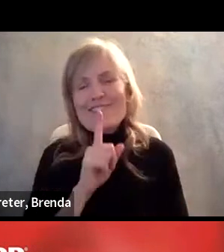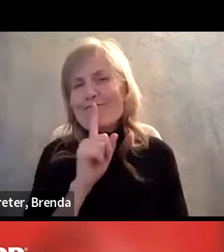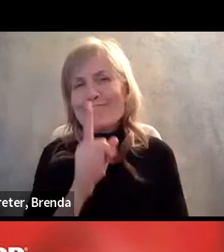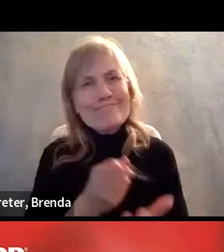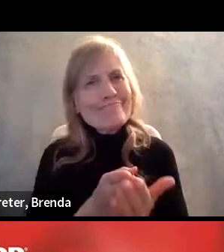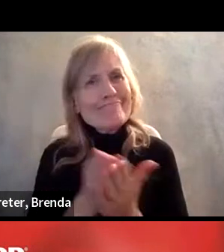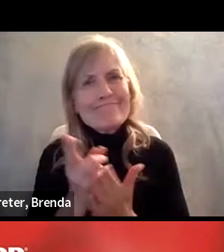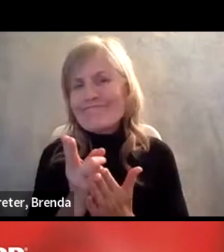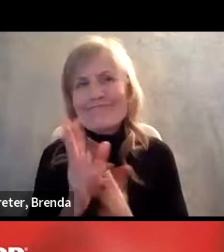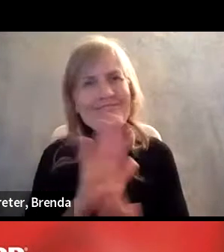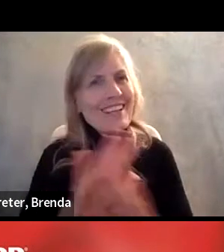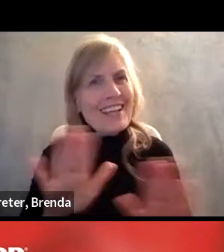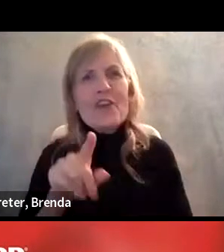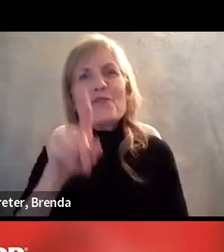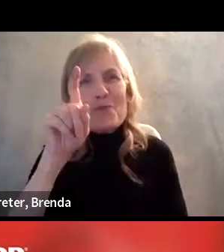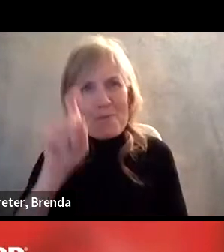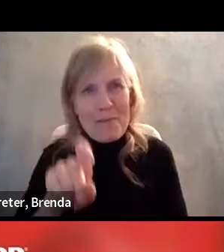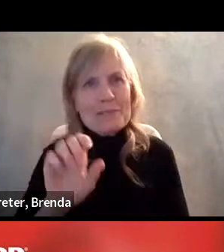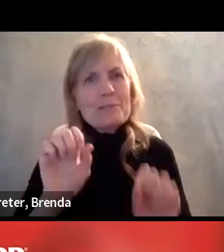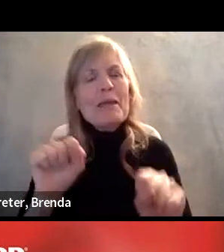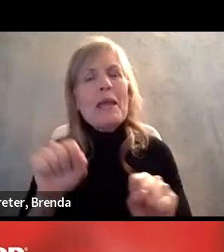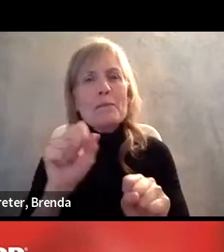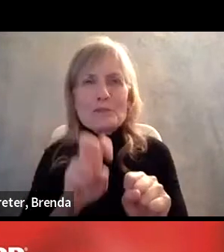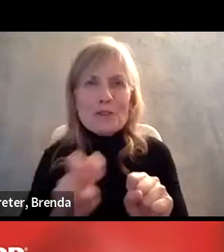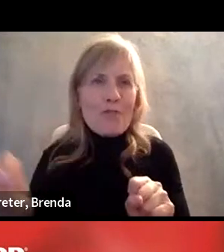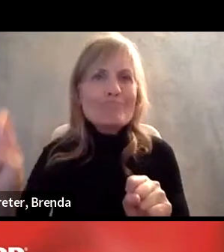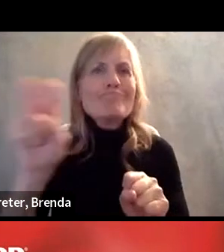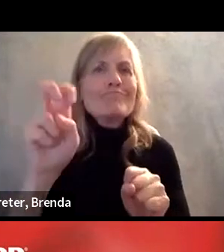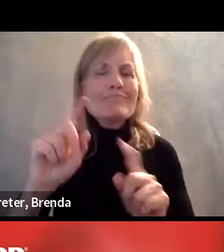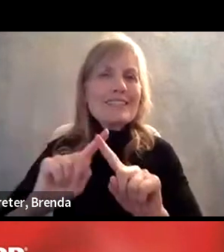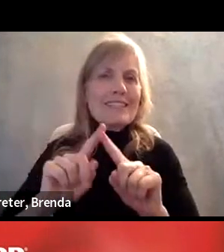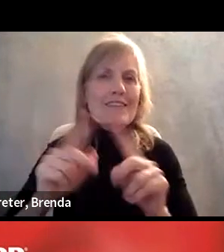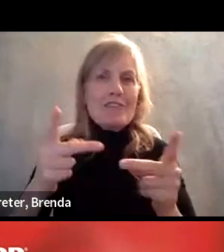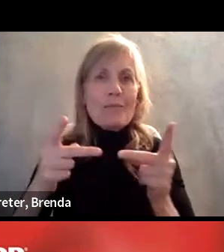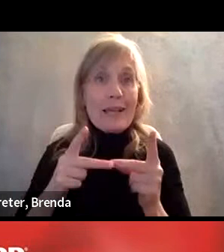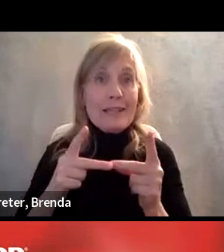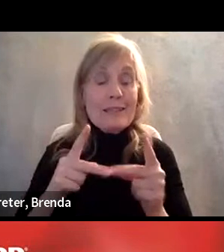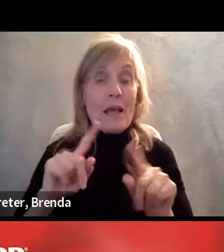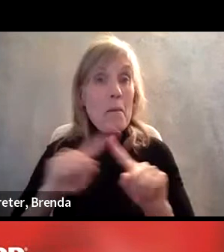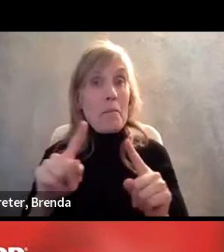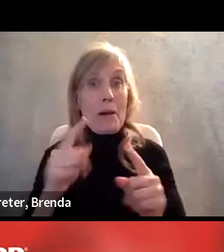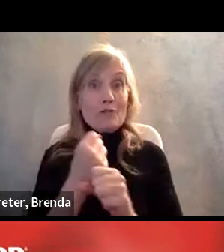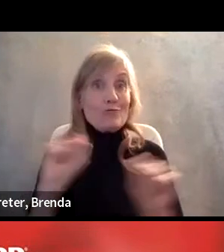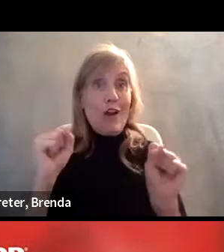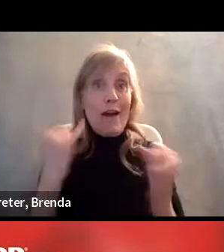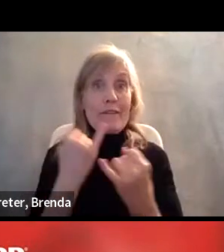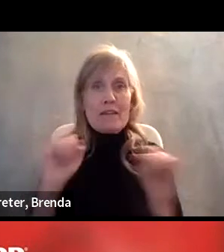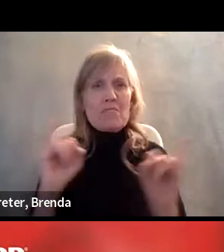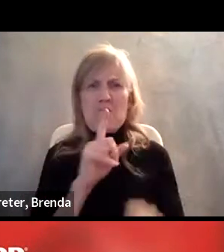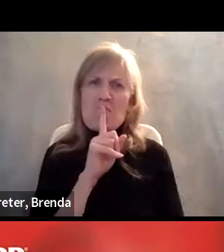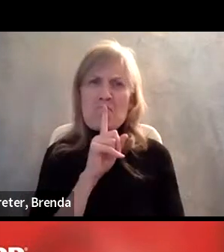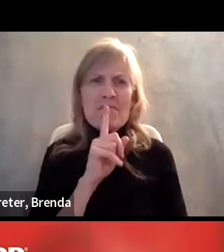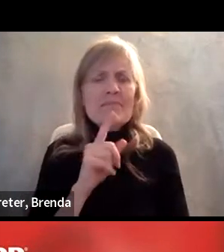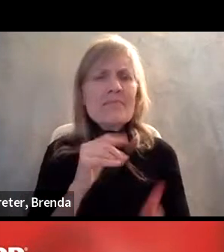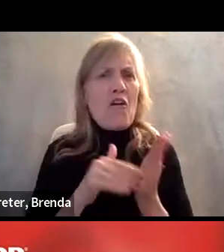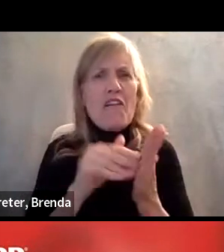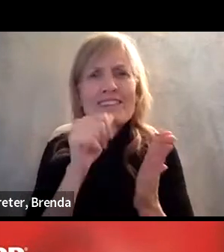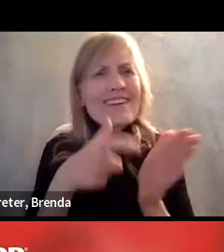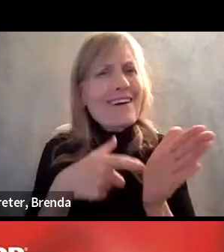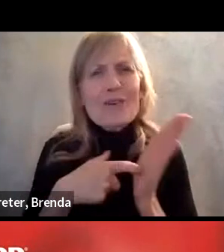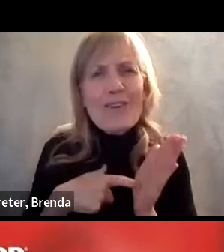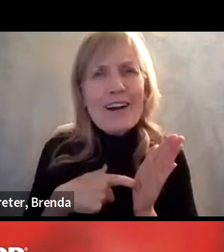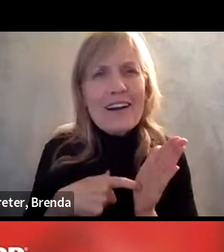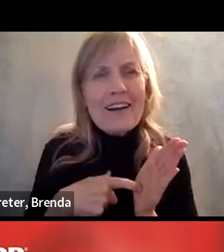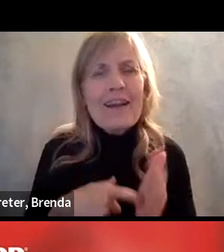to do is get around to different places. You have to drive there yourself. Um, so really looking at those